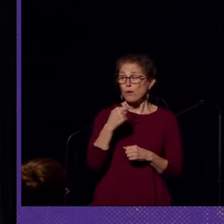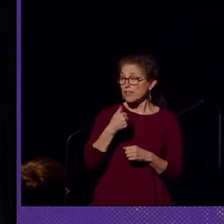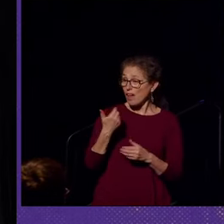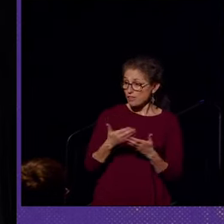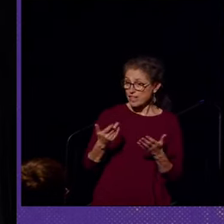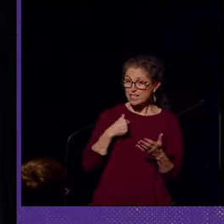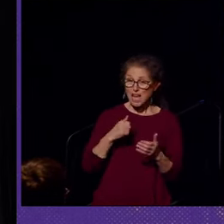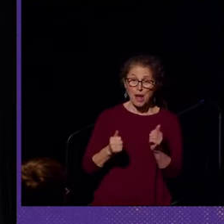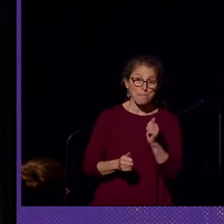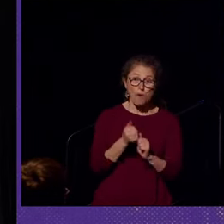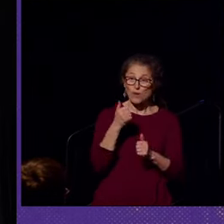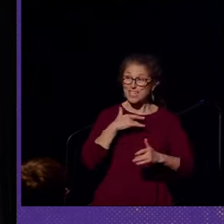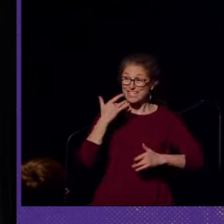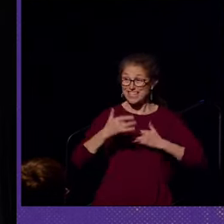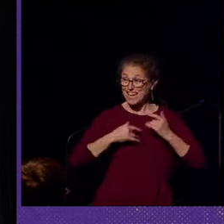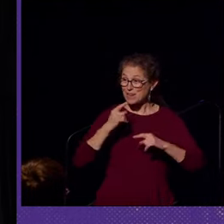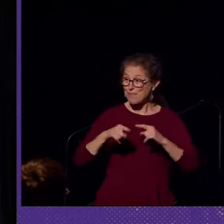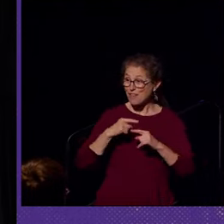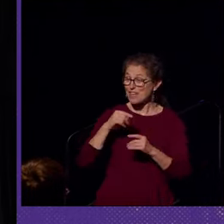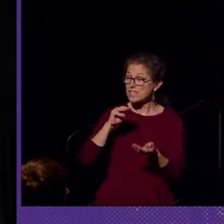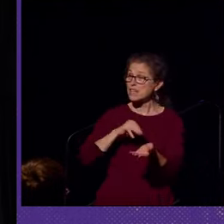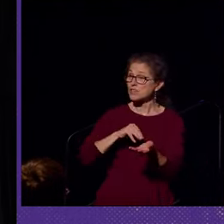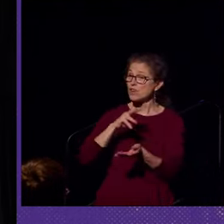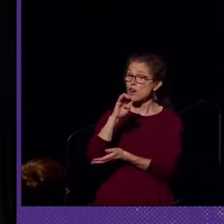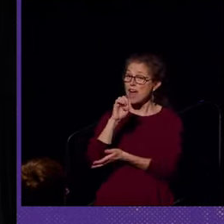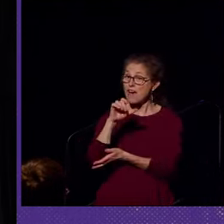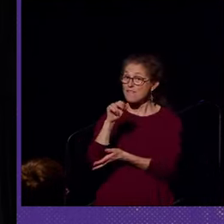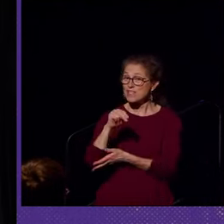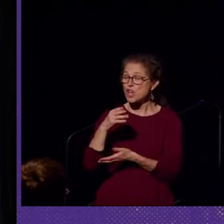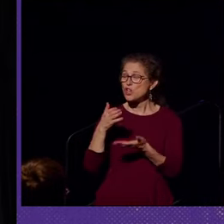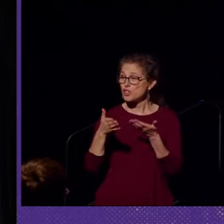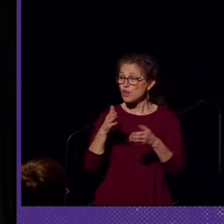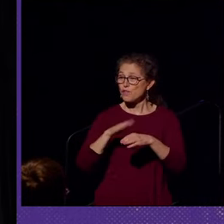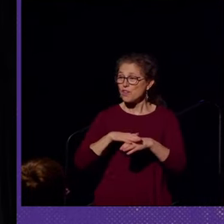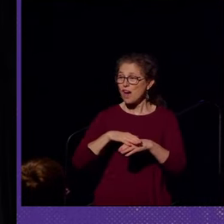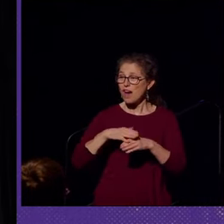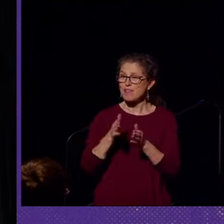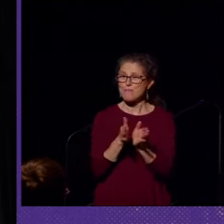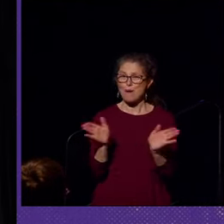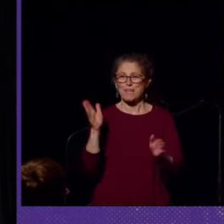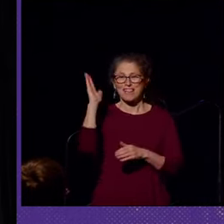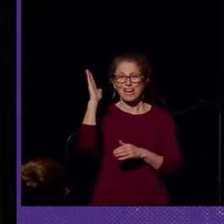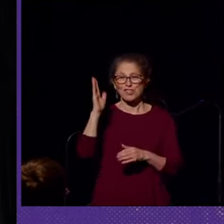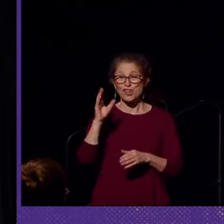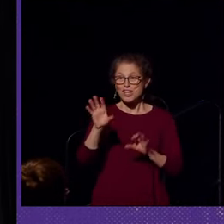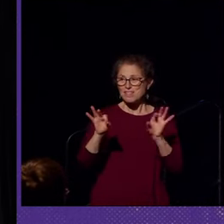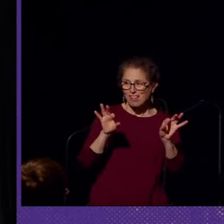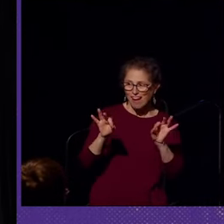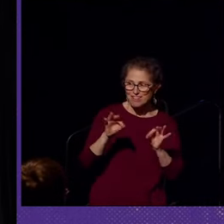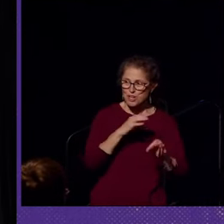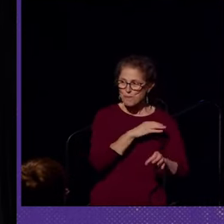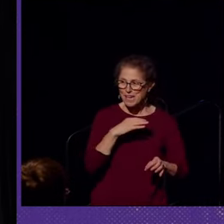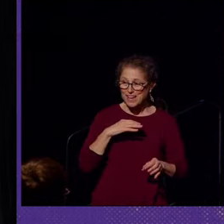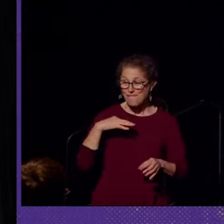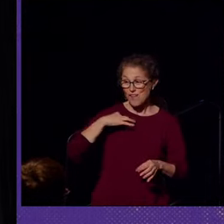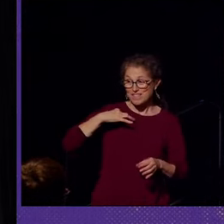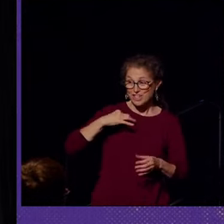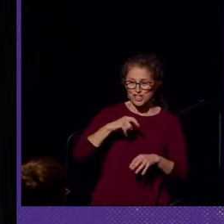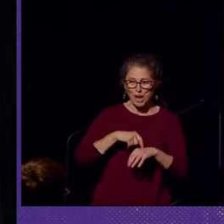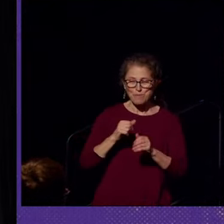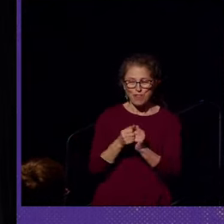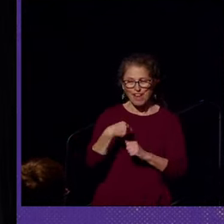things I'm most excited about is that Dr. Evans serves on the Public Lecture Selection Committee and volunteers her time with us.